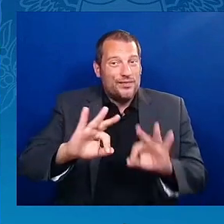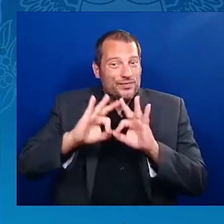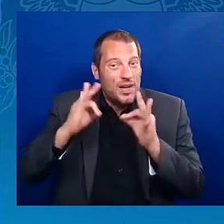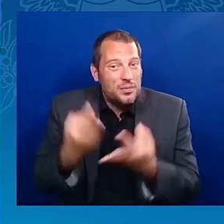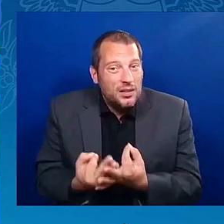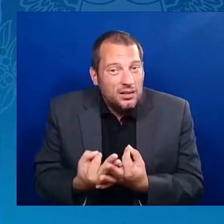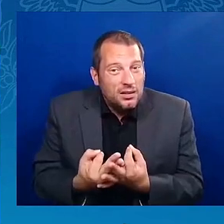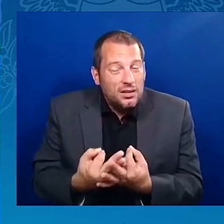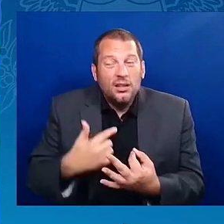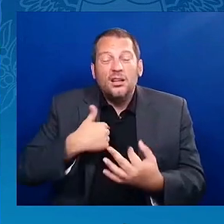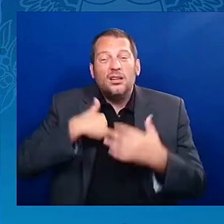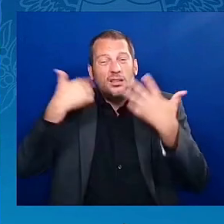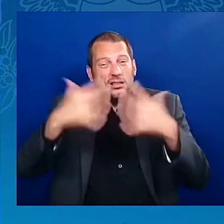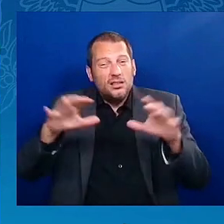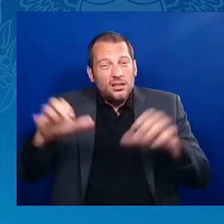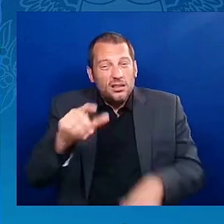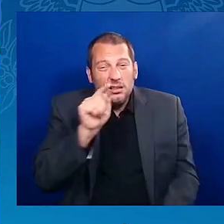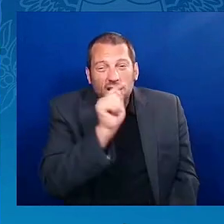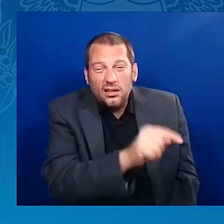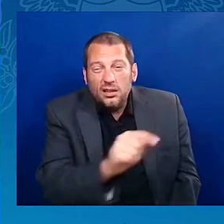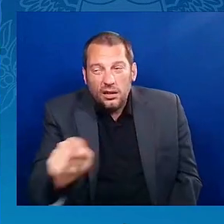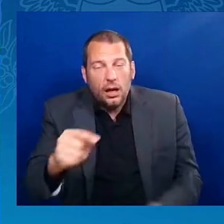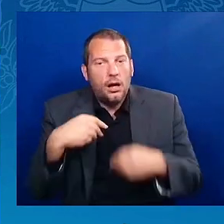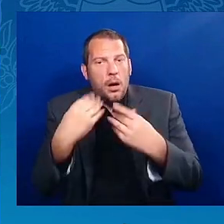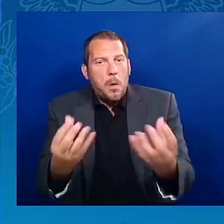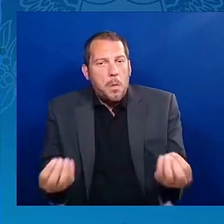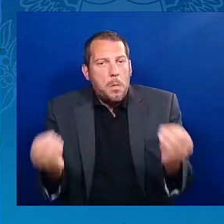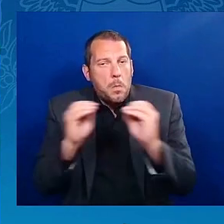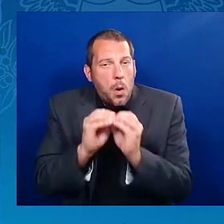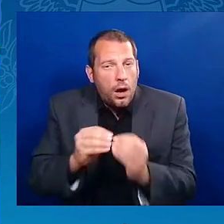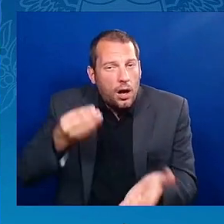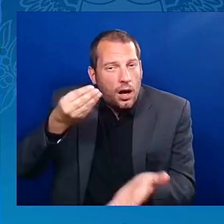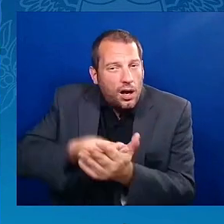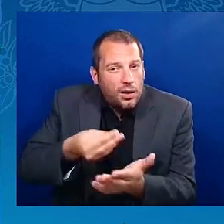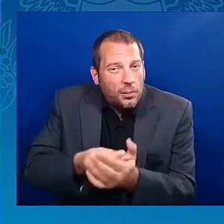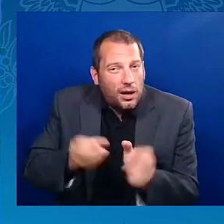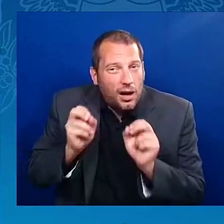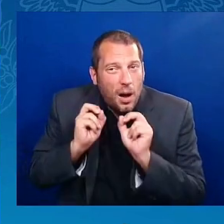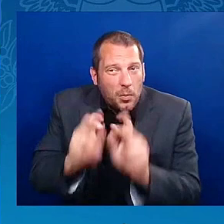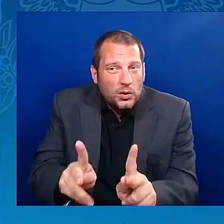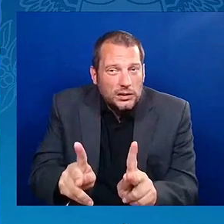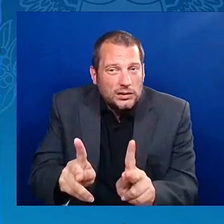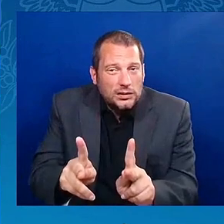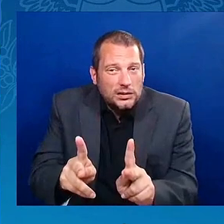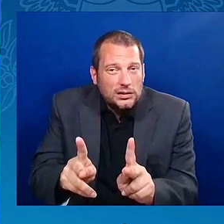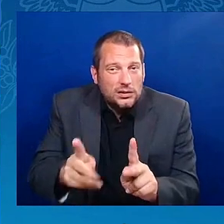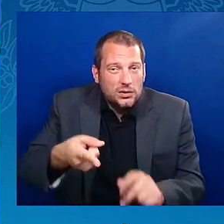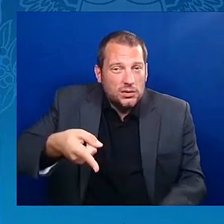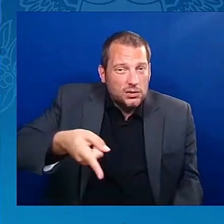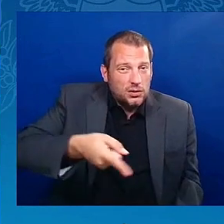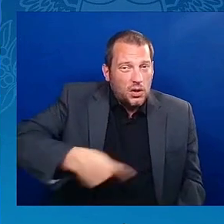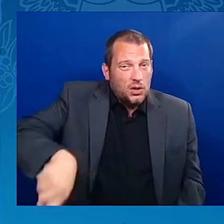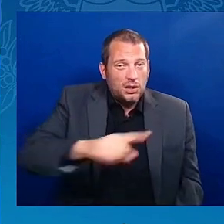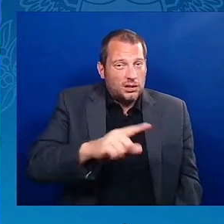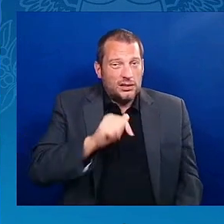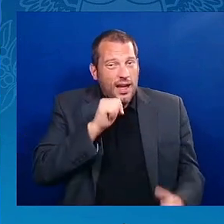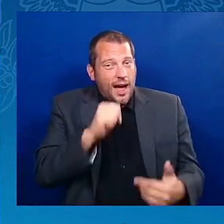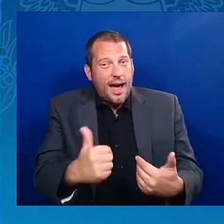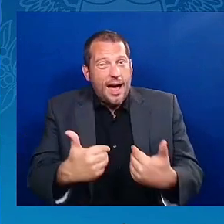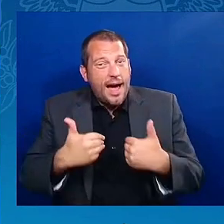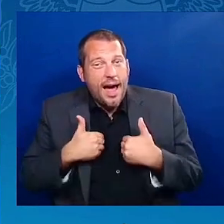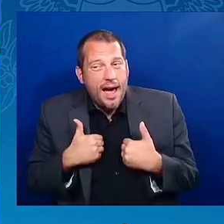all in the context of another reason I'm doing this tour. Since we came in office, we passed the bipartisan infrastructure law.